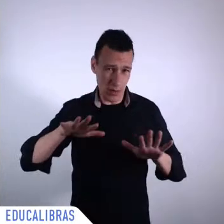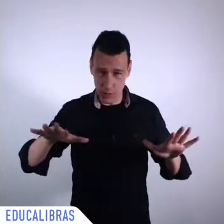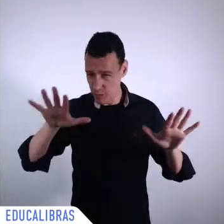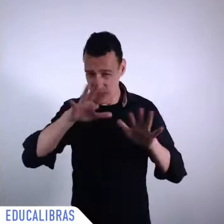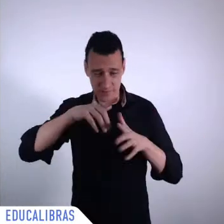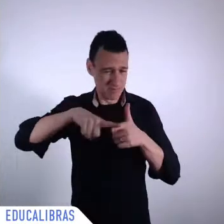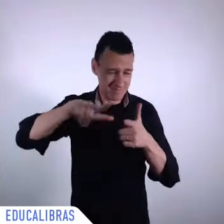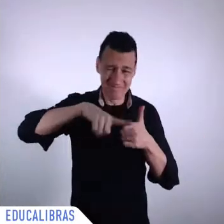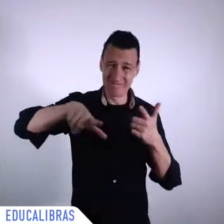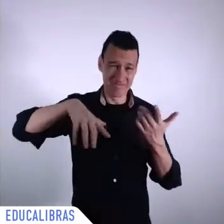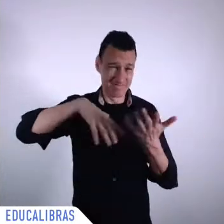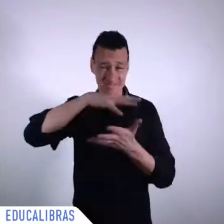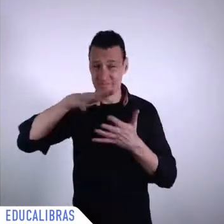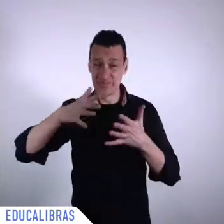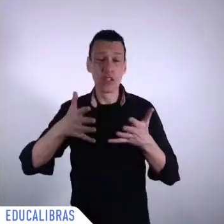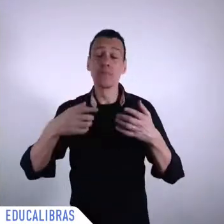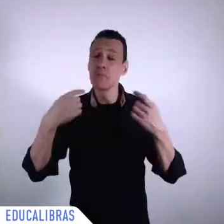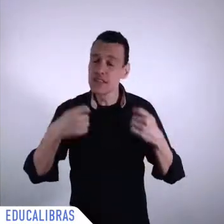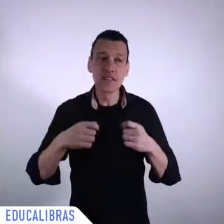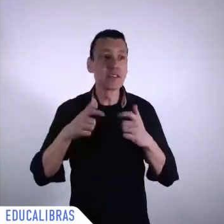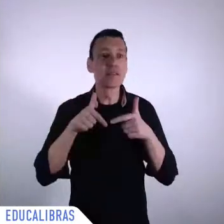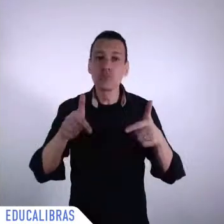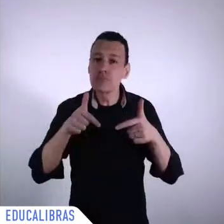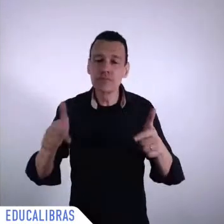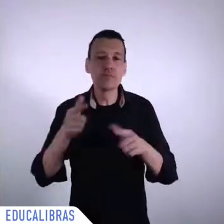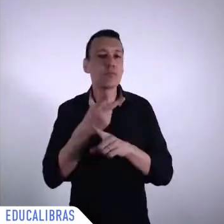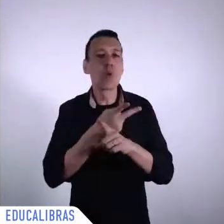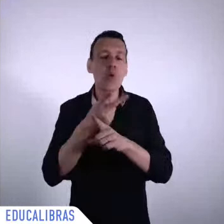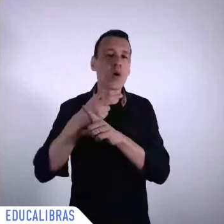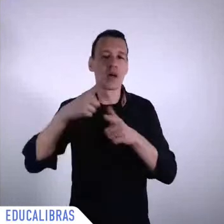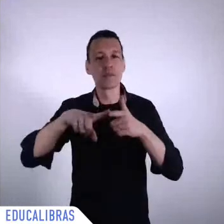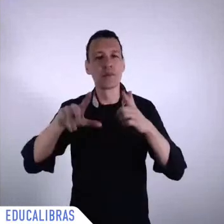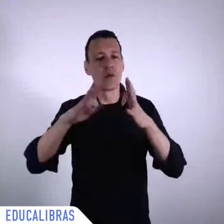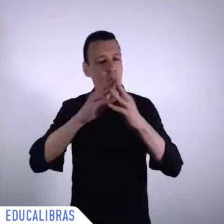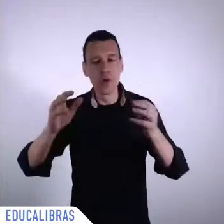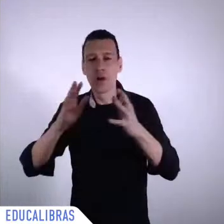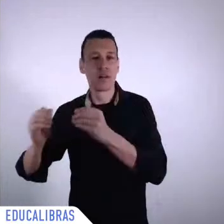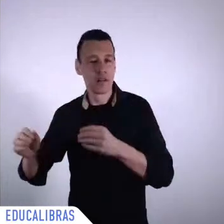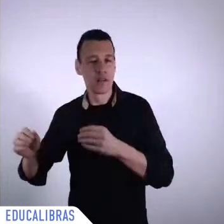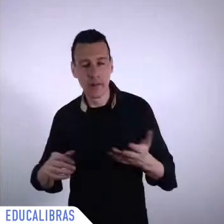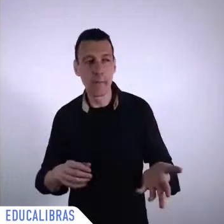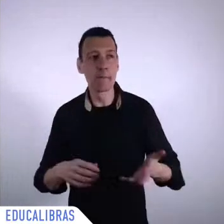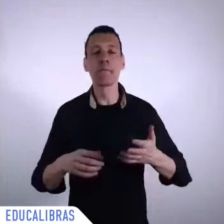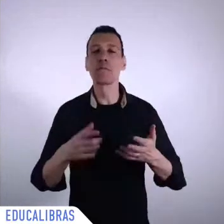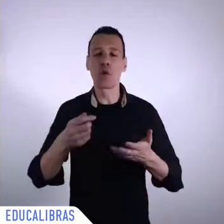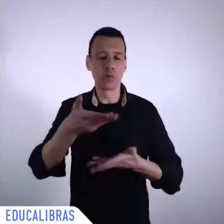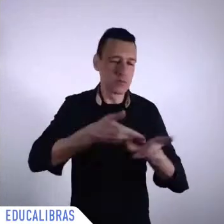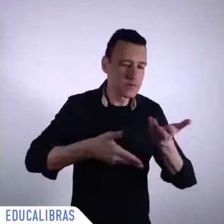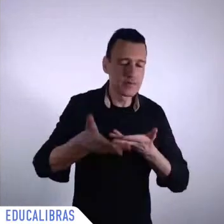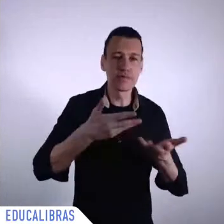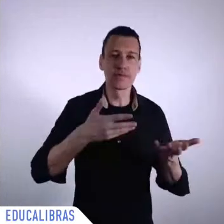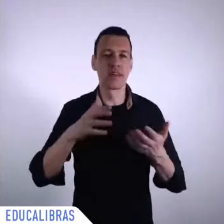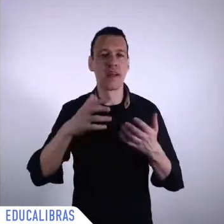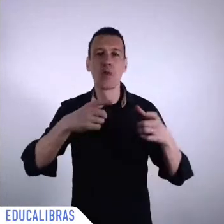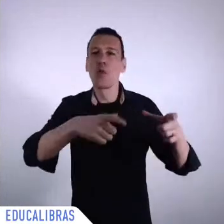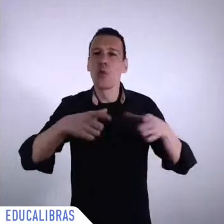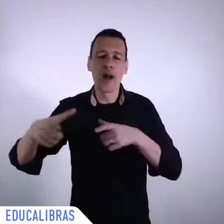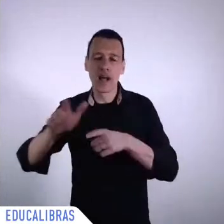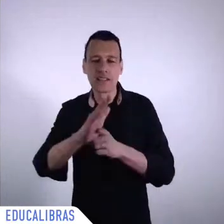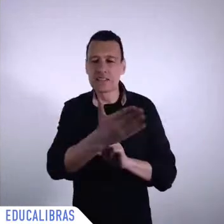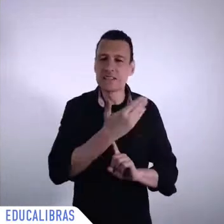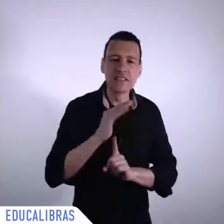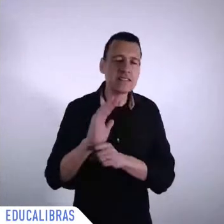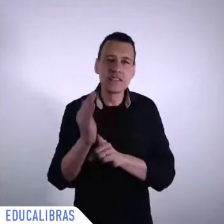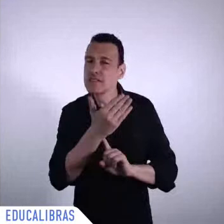greater global and regional cooperation to be able to overcome the enormous human, social, political, environmental,